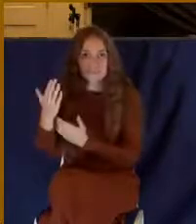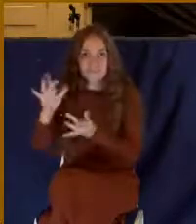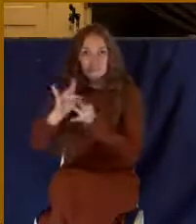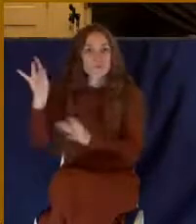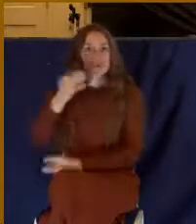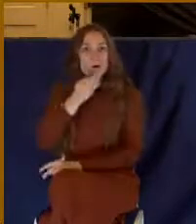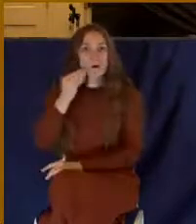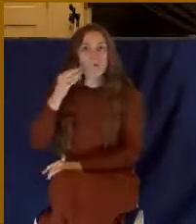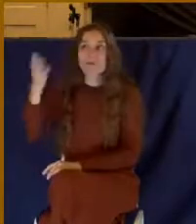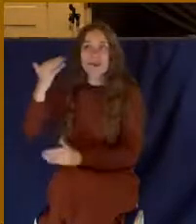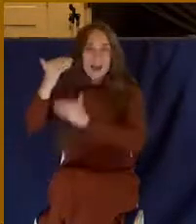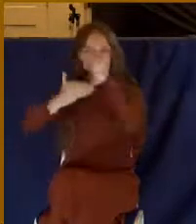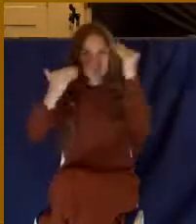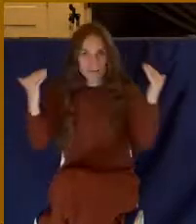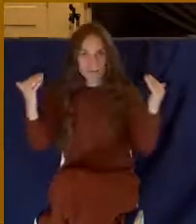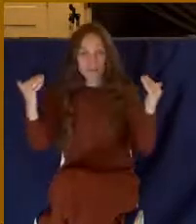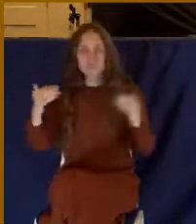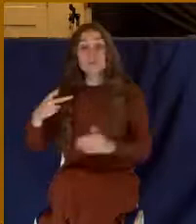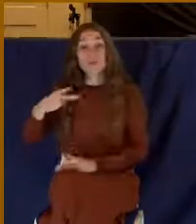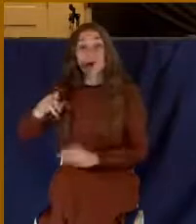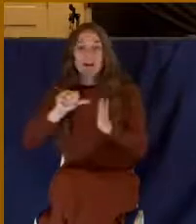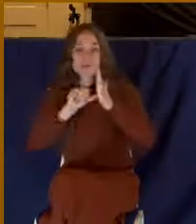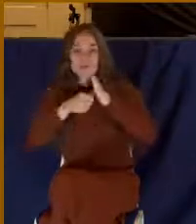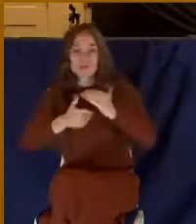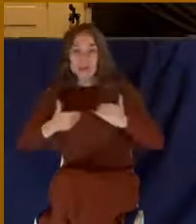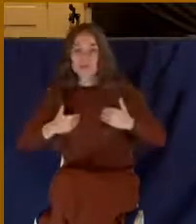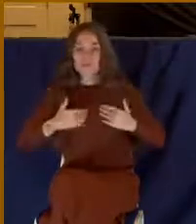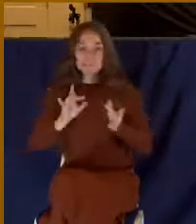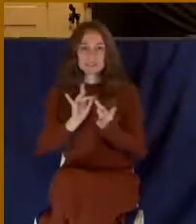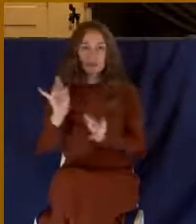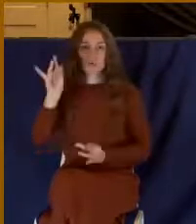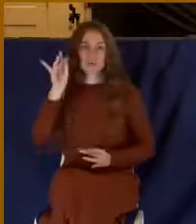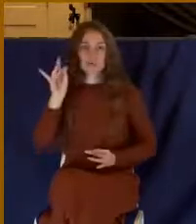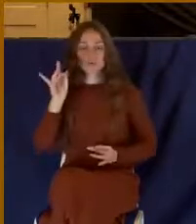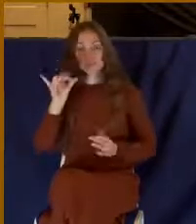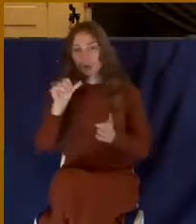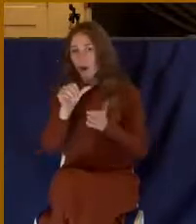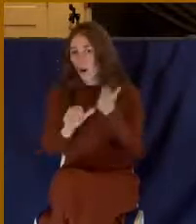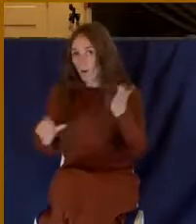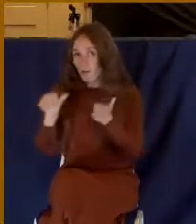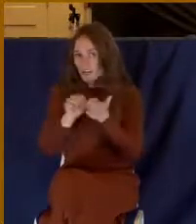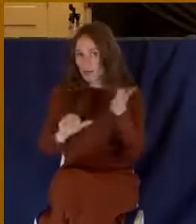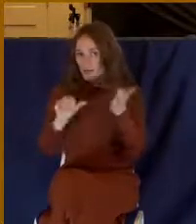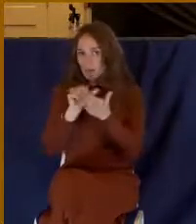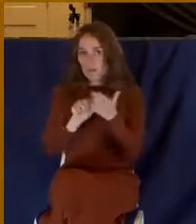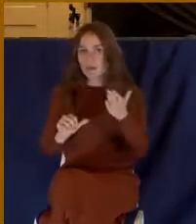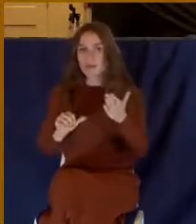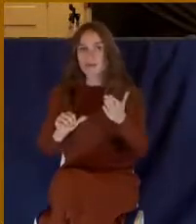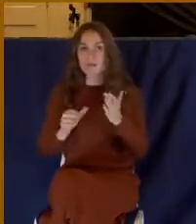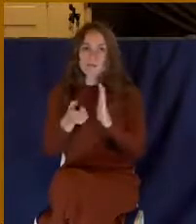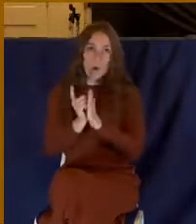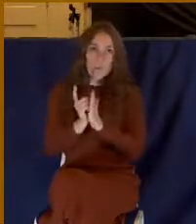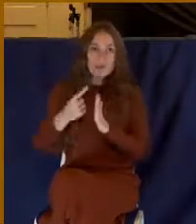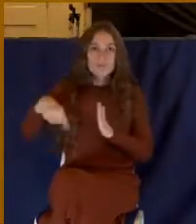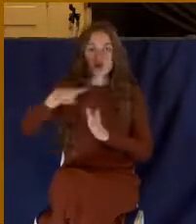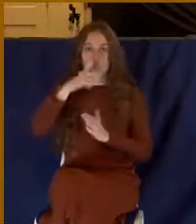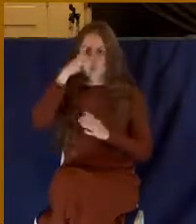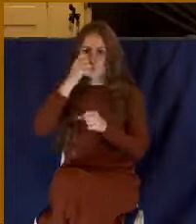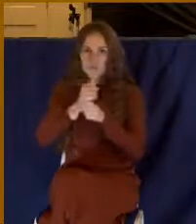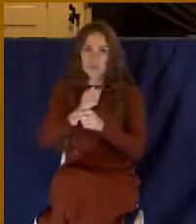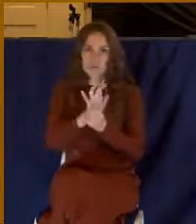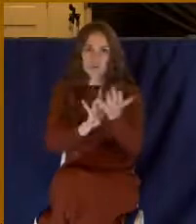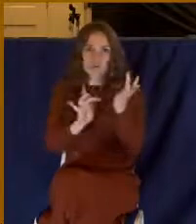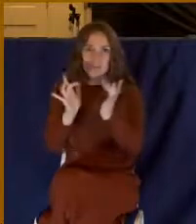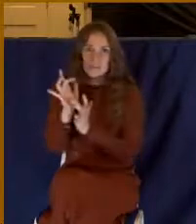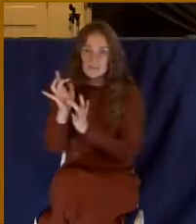talking about a spiritual operation that you've already had the moment that you trusted Jesus as your Savior. This is the